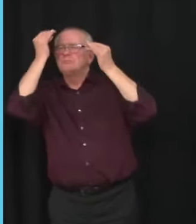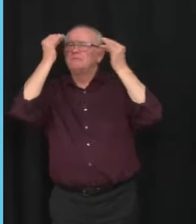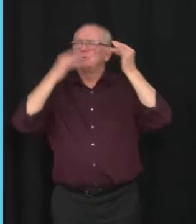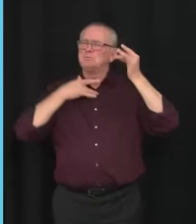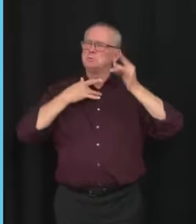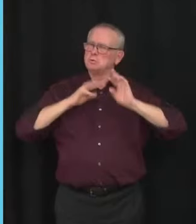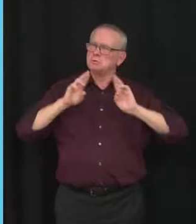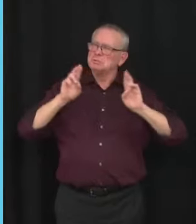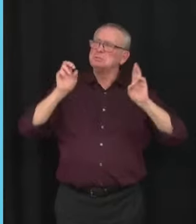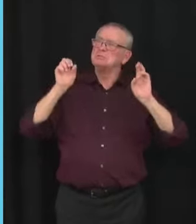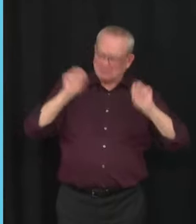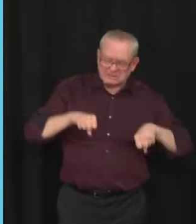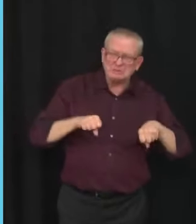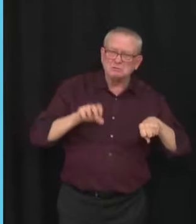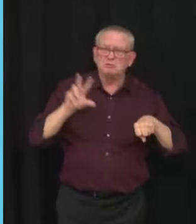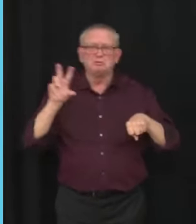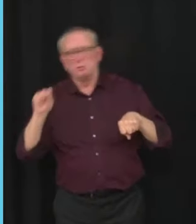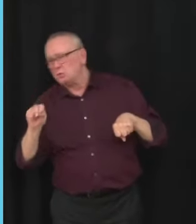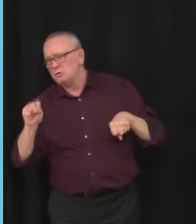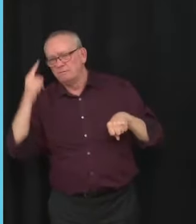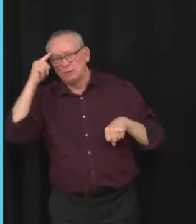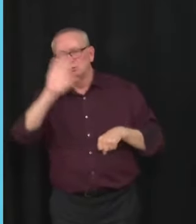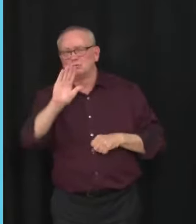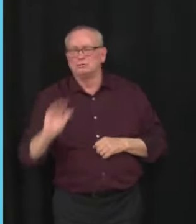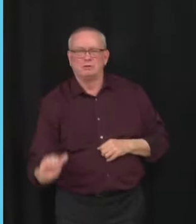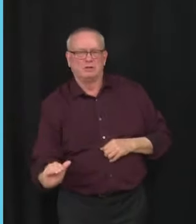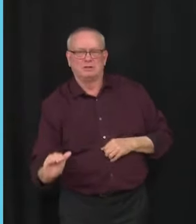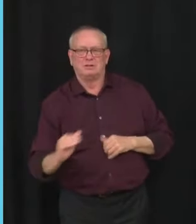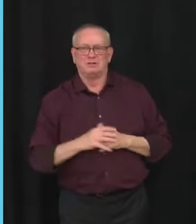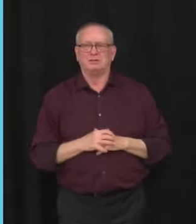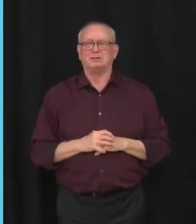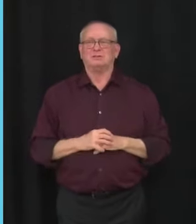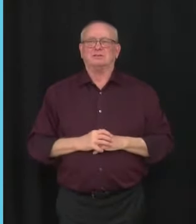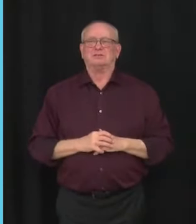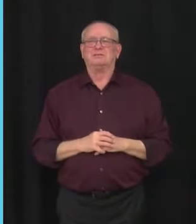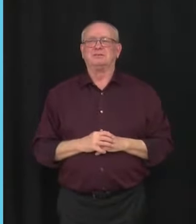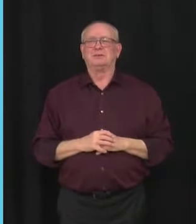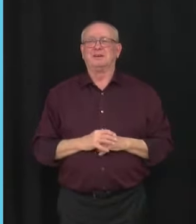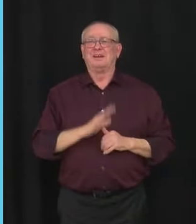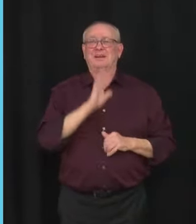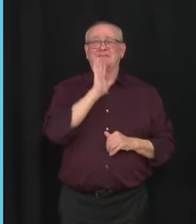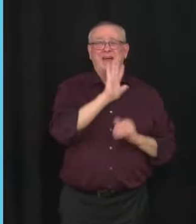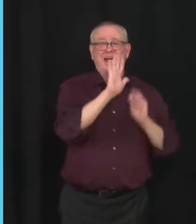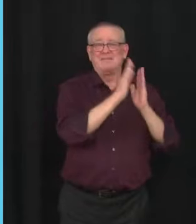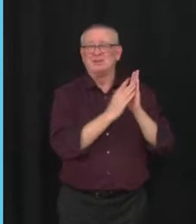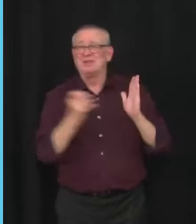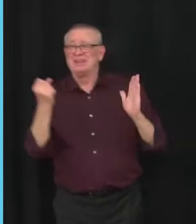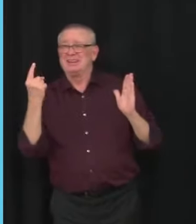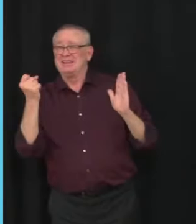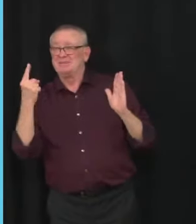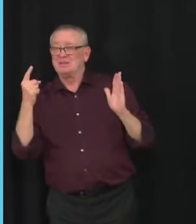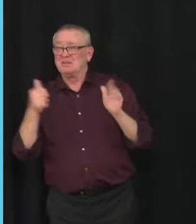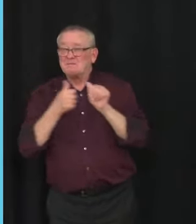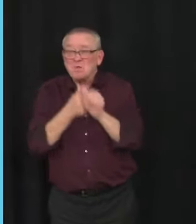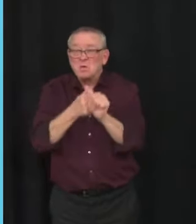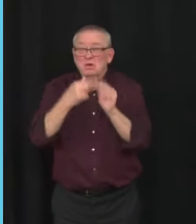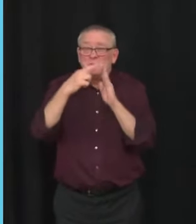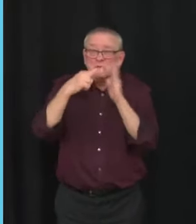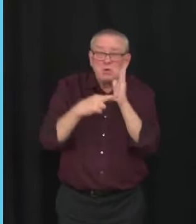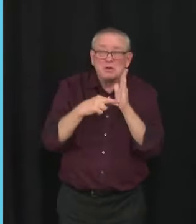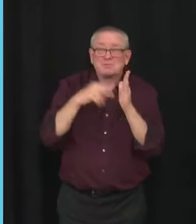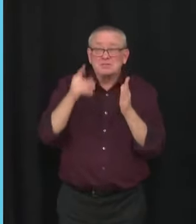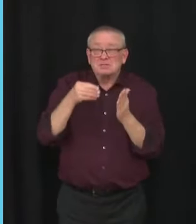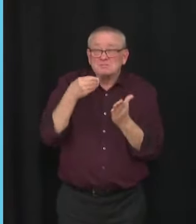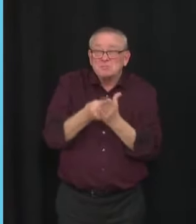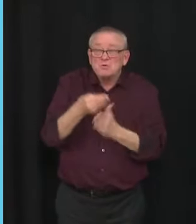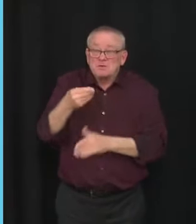And that's why children aged 5 to 11 will not be subject to the restrictions exemption program. Alberta's